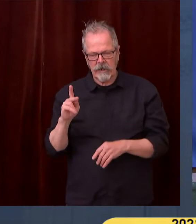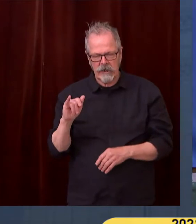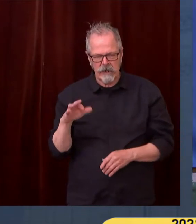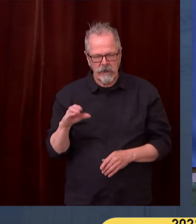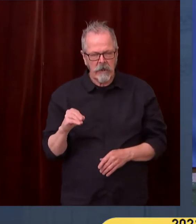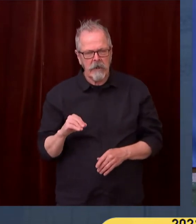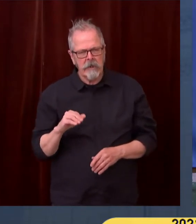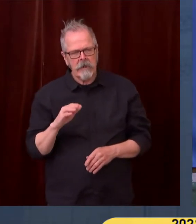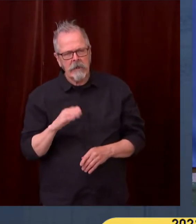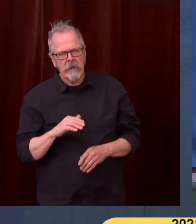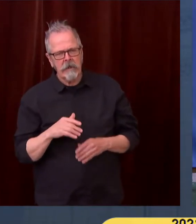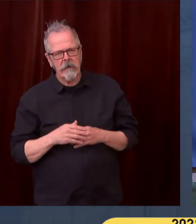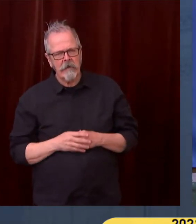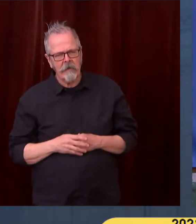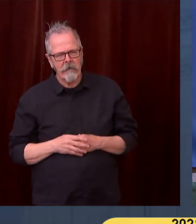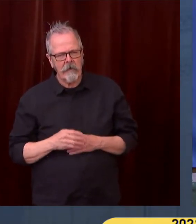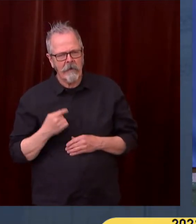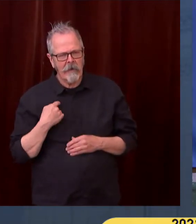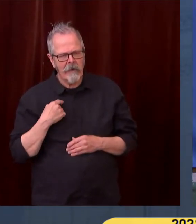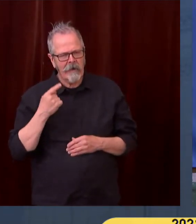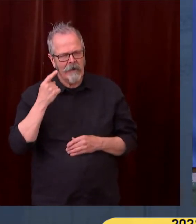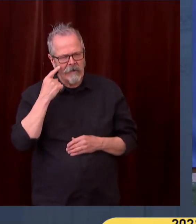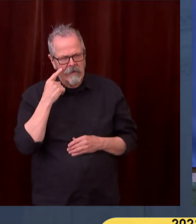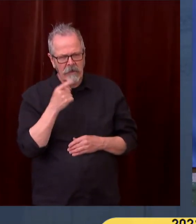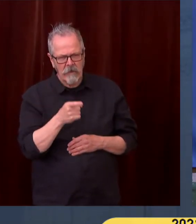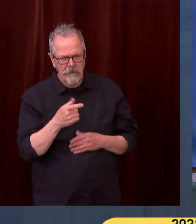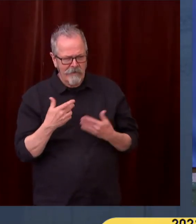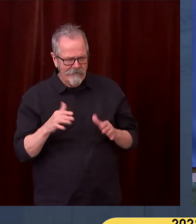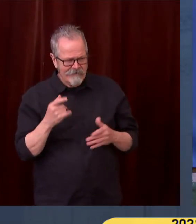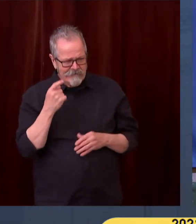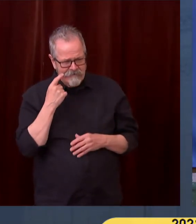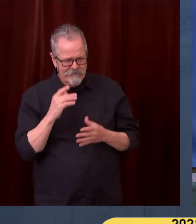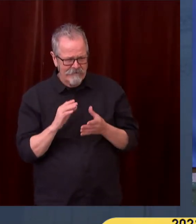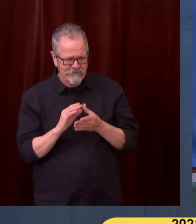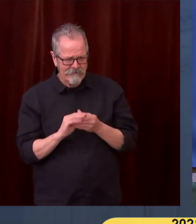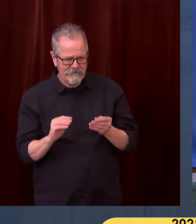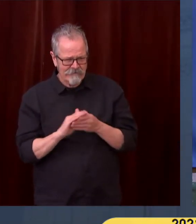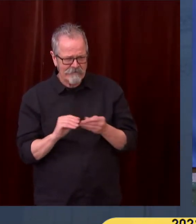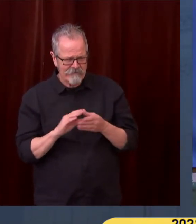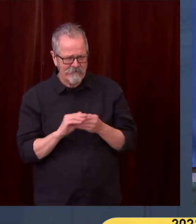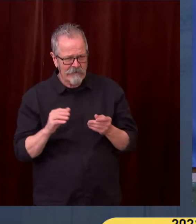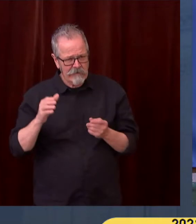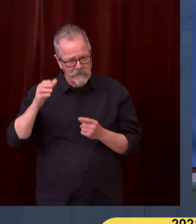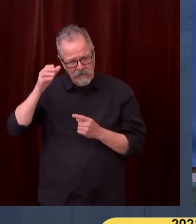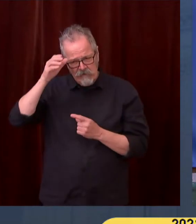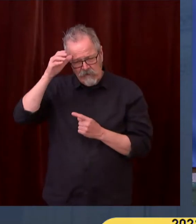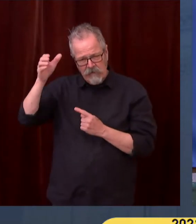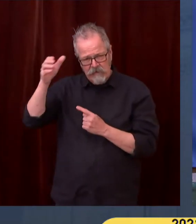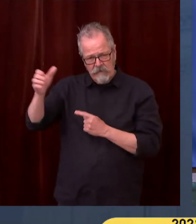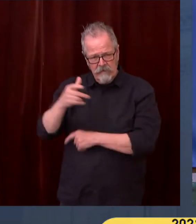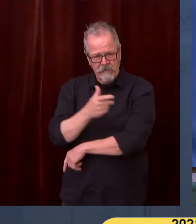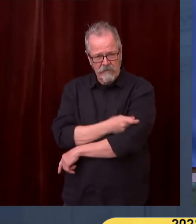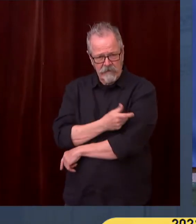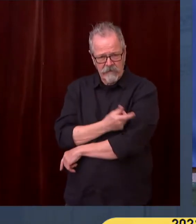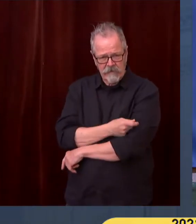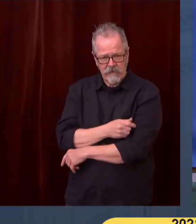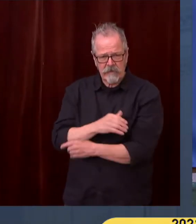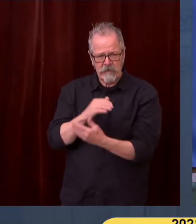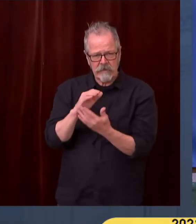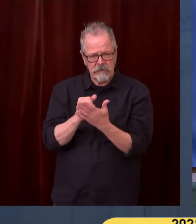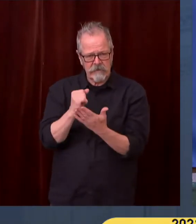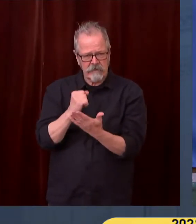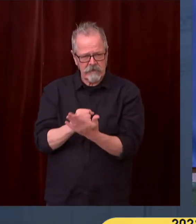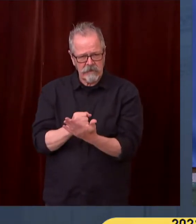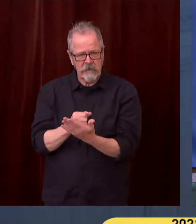passports. We're seeing a lot of that movement in other states, and now there's four state Republican lawmakers in the past couple of days